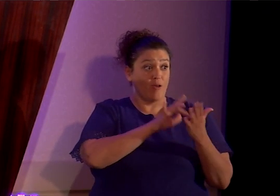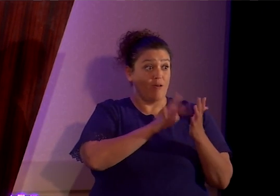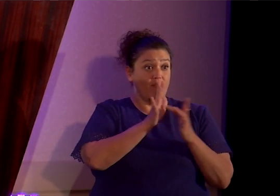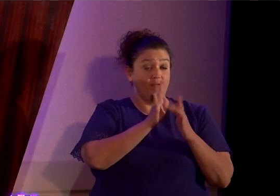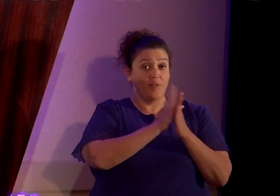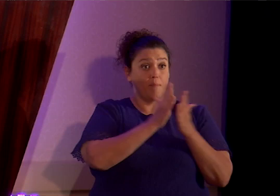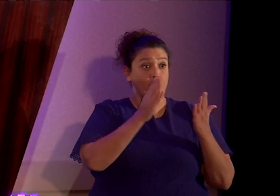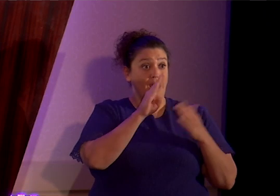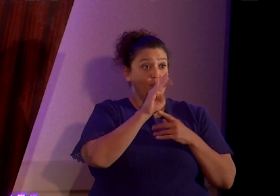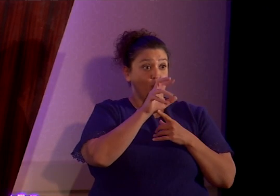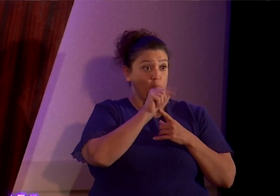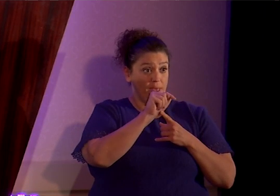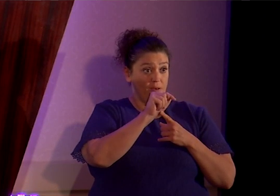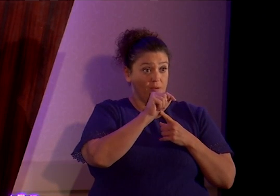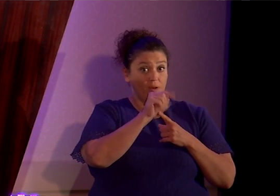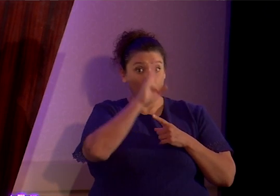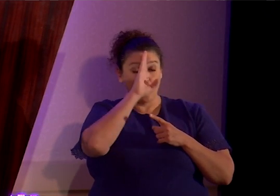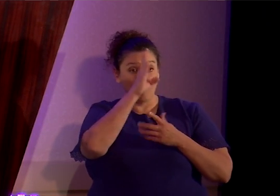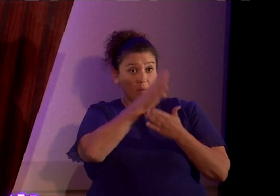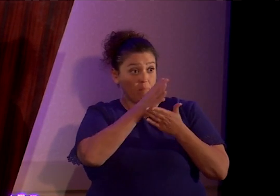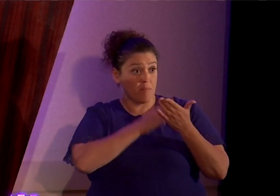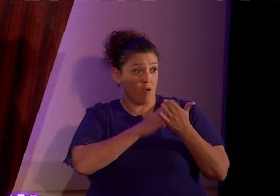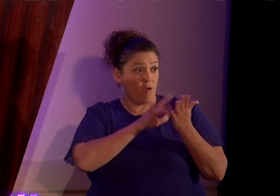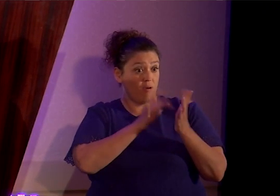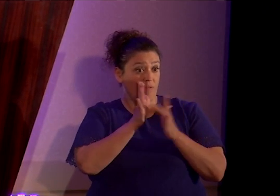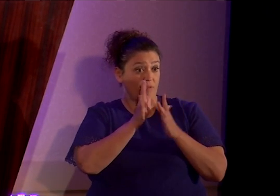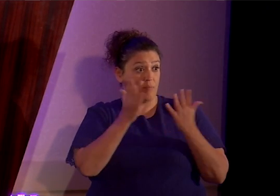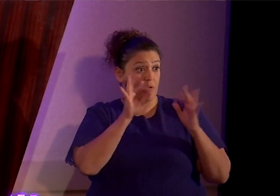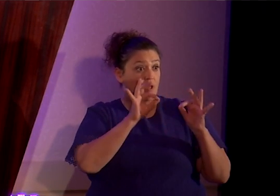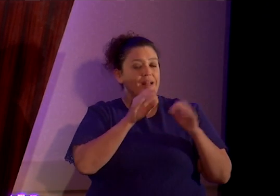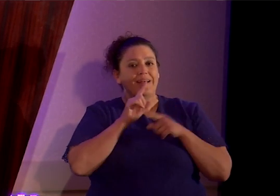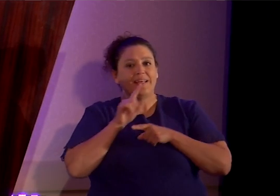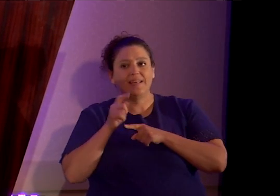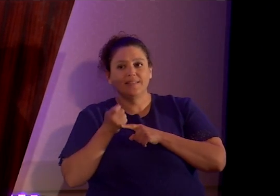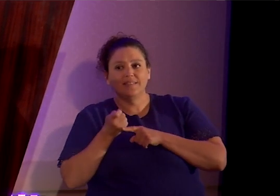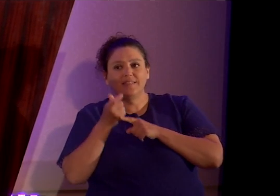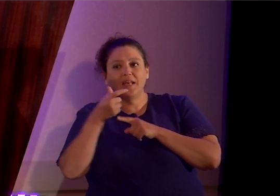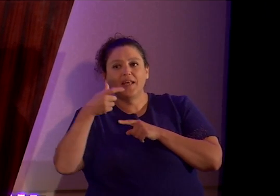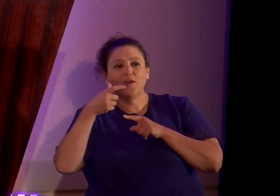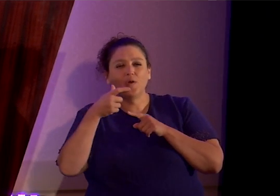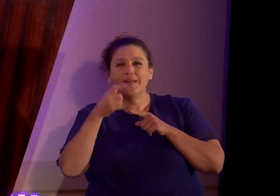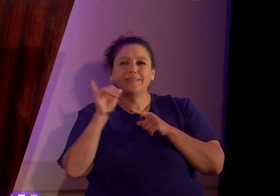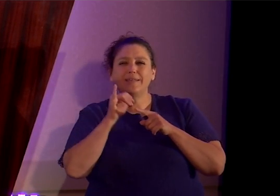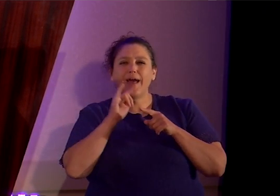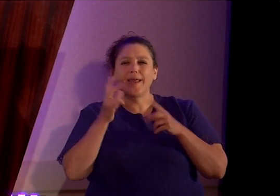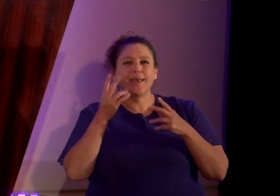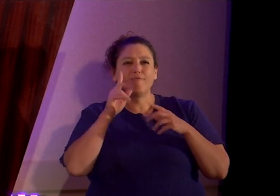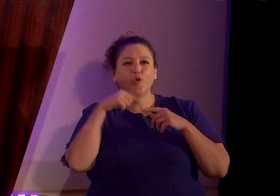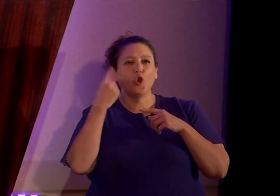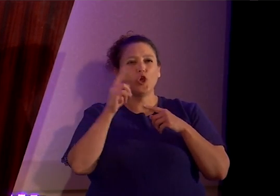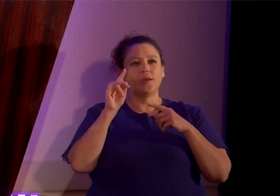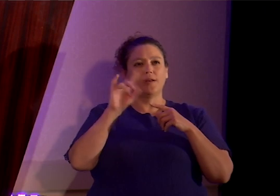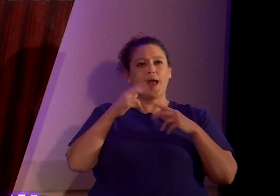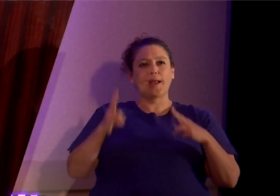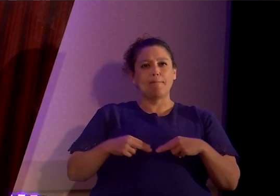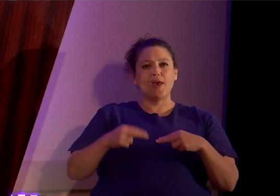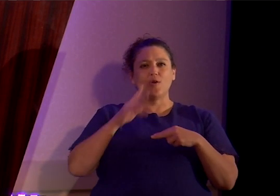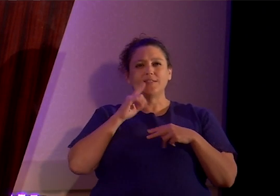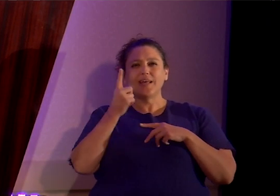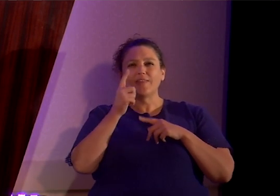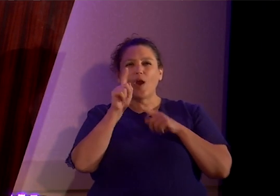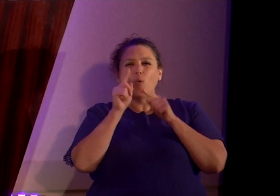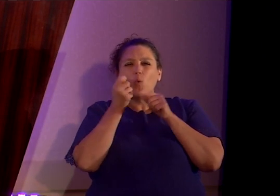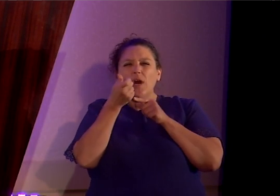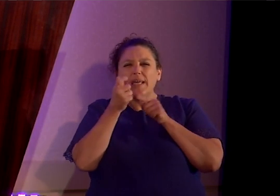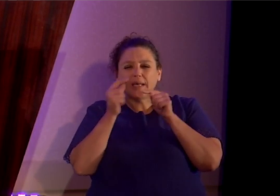in the buckle of the Bible Belt. It's the little prong in the buckle of the Bible Belt.